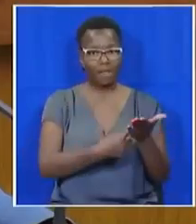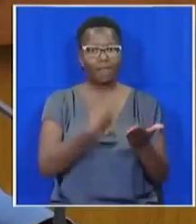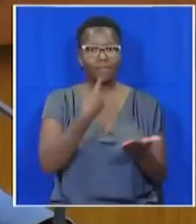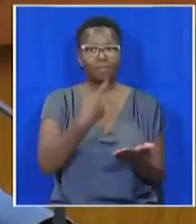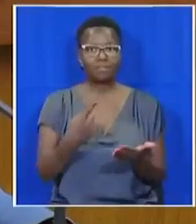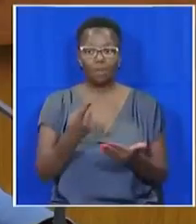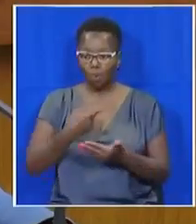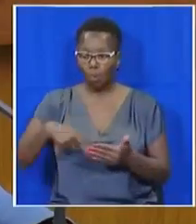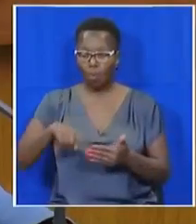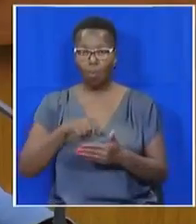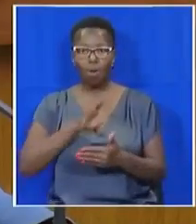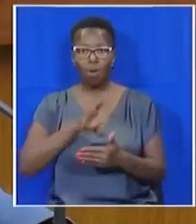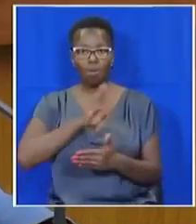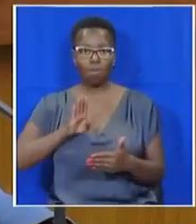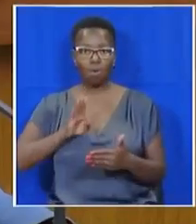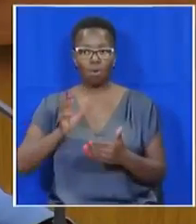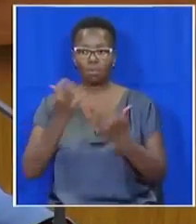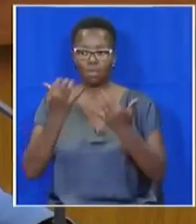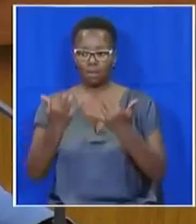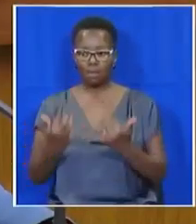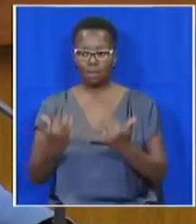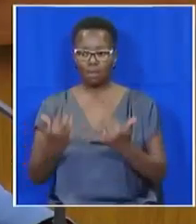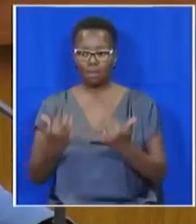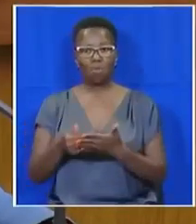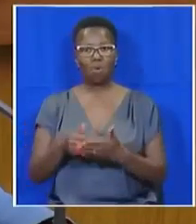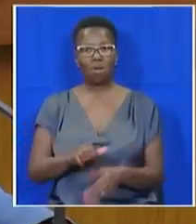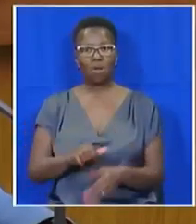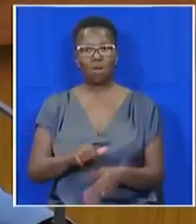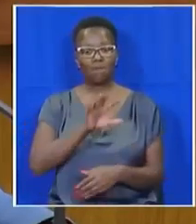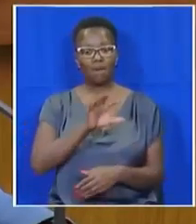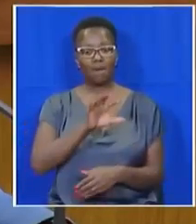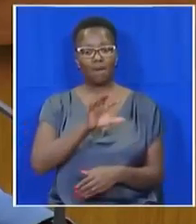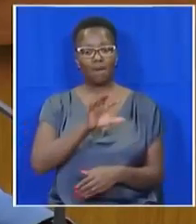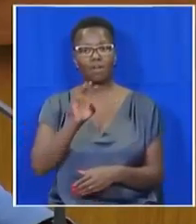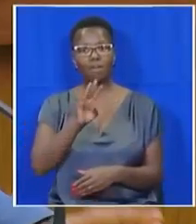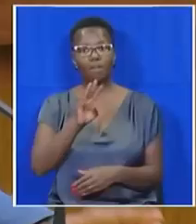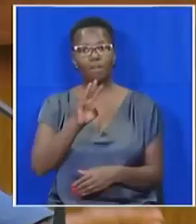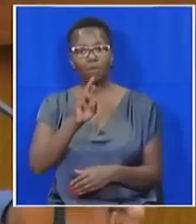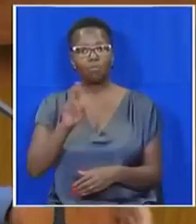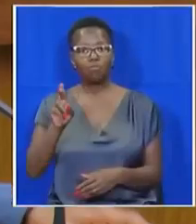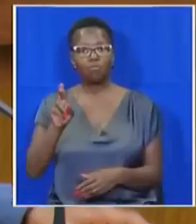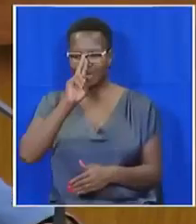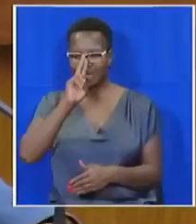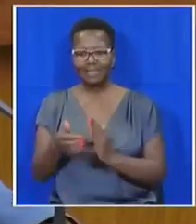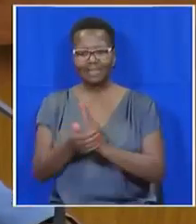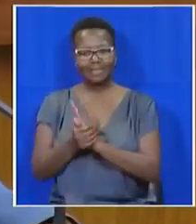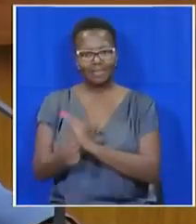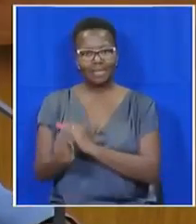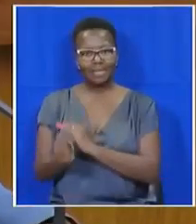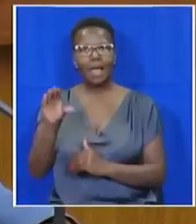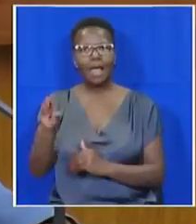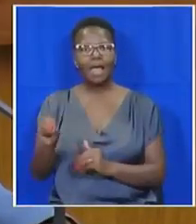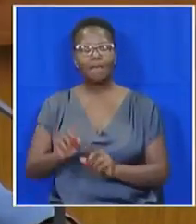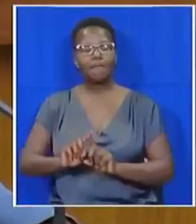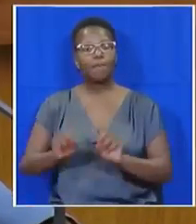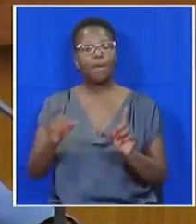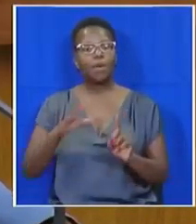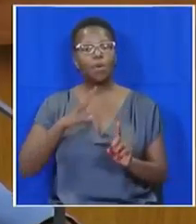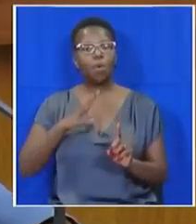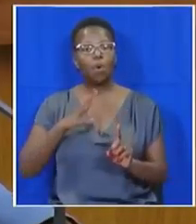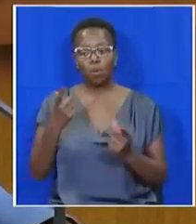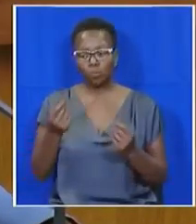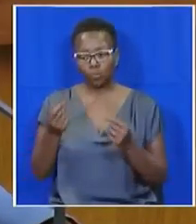managing a budget of close to half a billion rand should be skilled to do so, but rather with the express purpose to